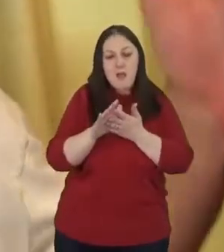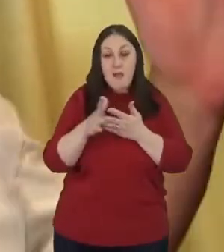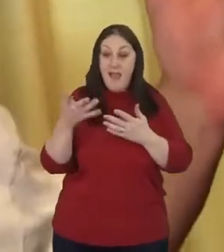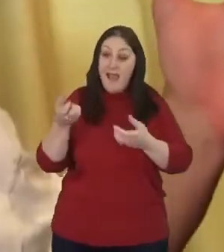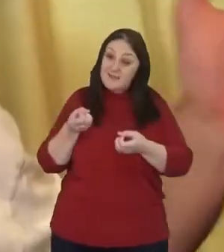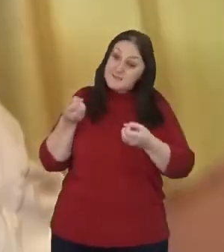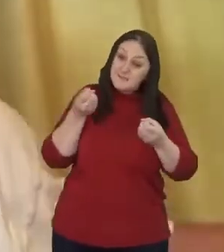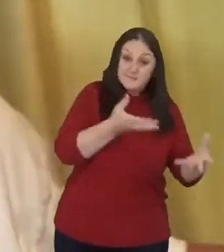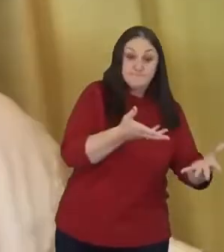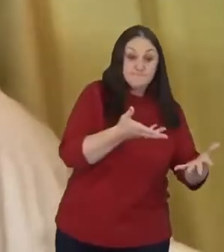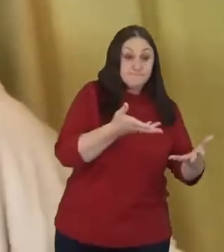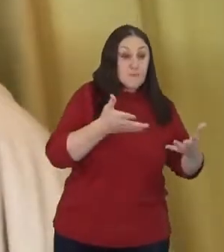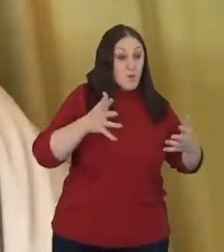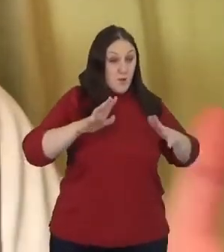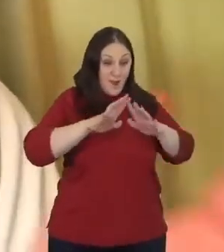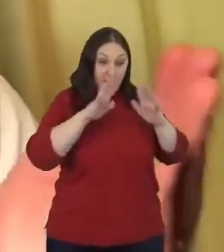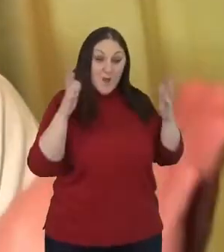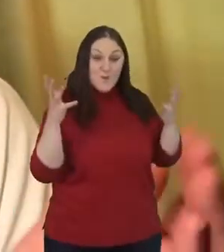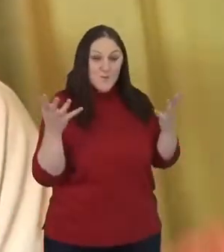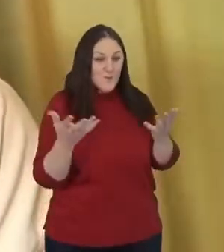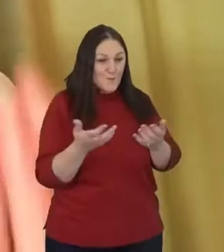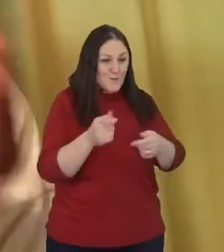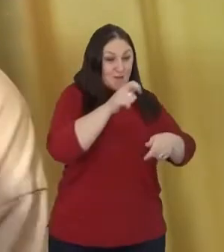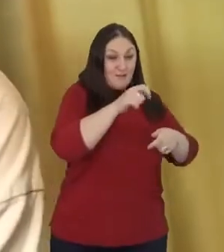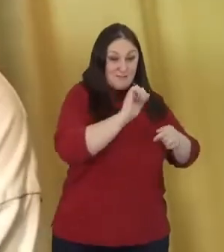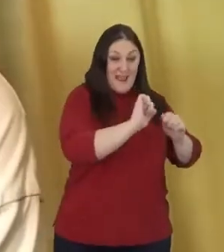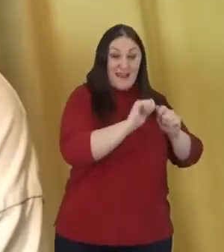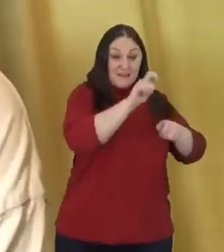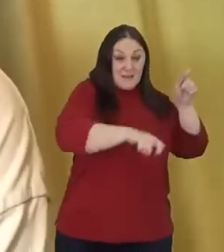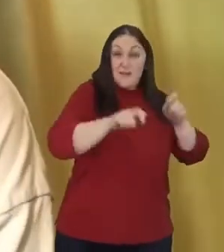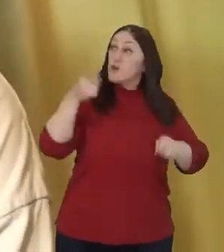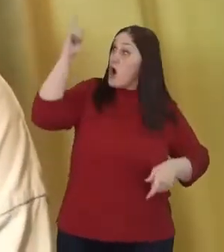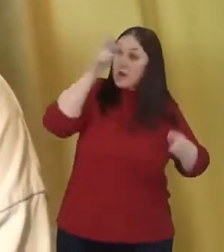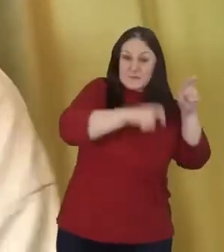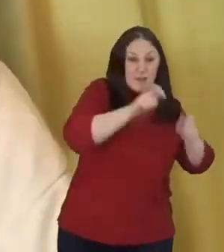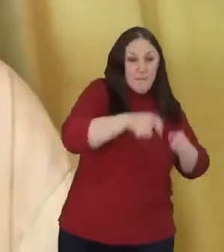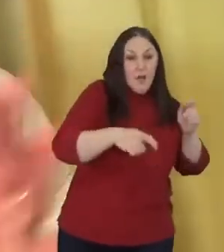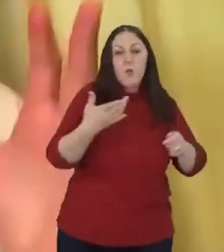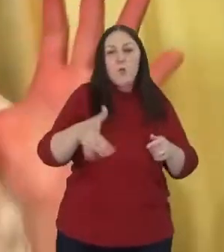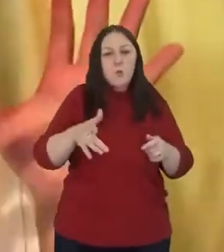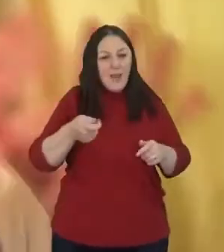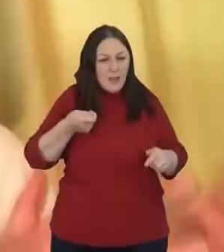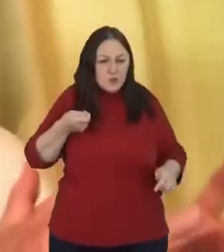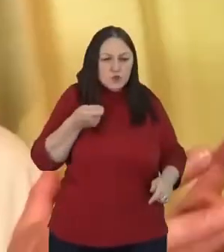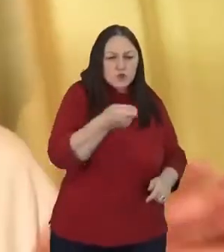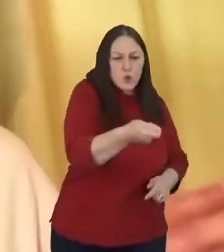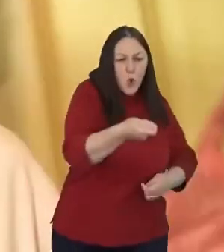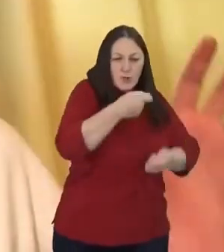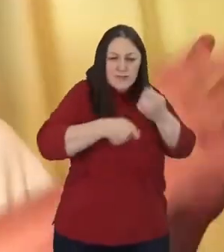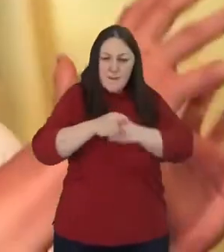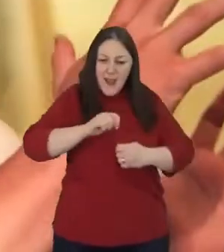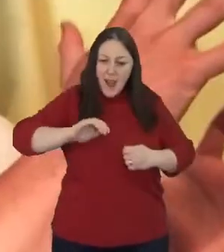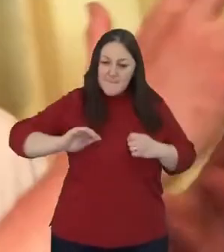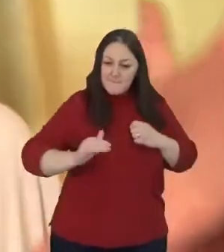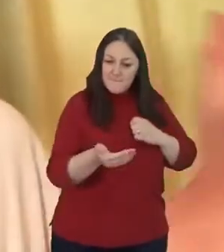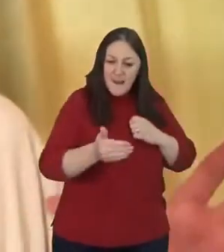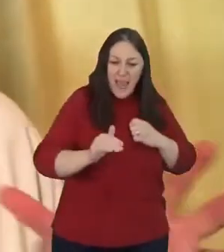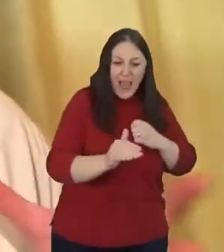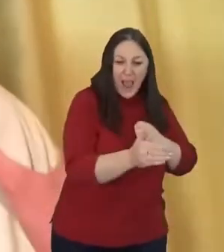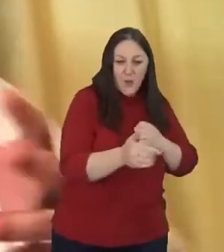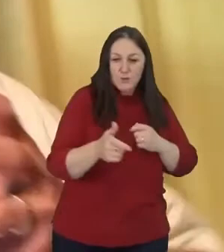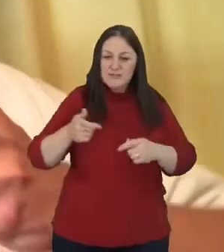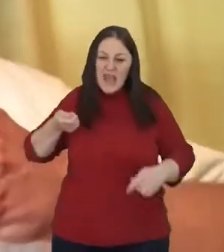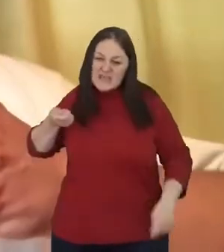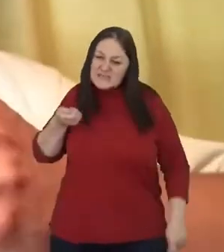will beat their swords into plows and their spears into pruning hooks, right? That we will literally transform